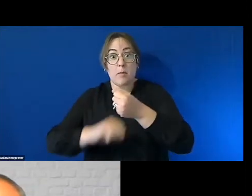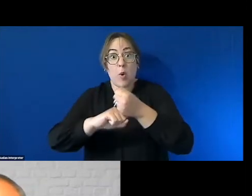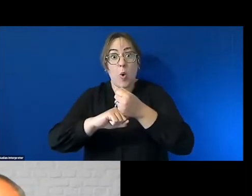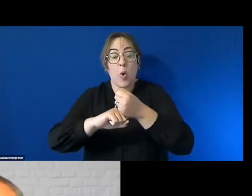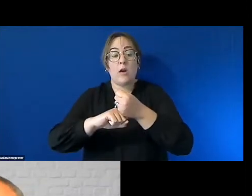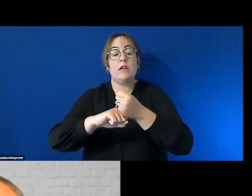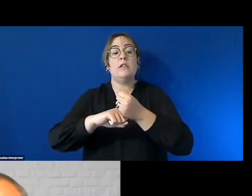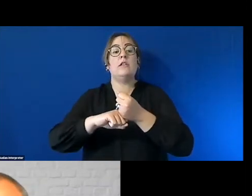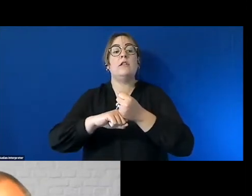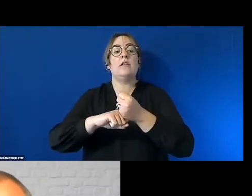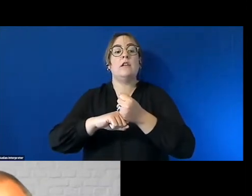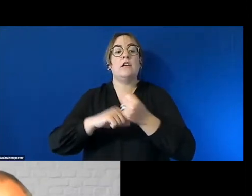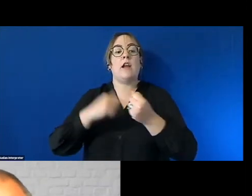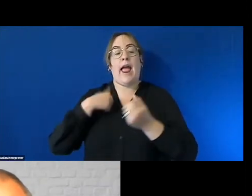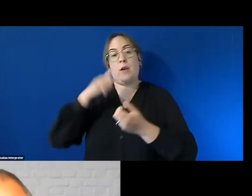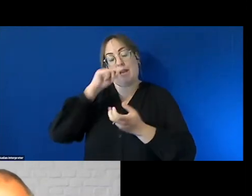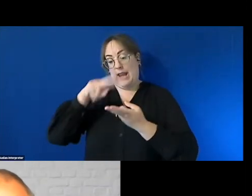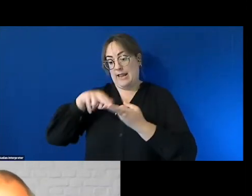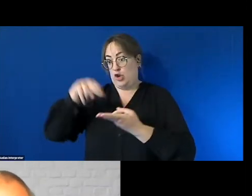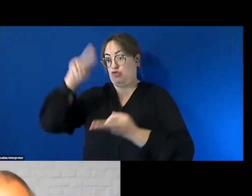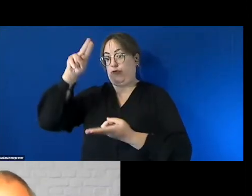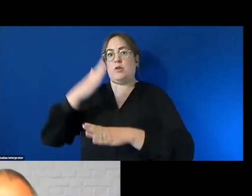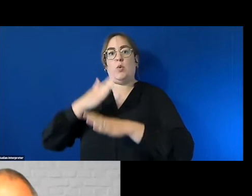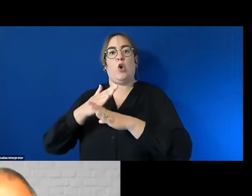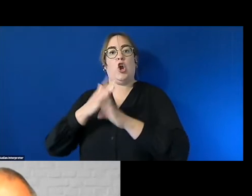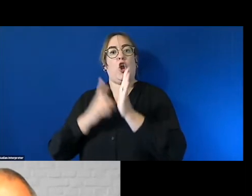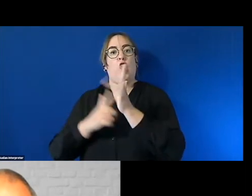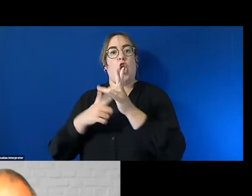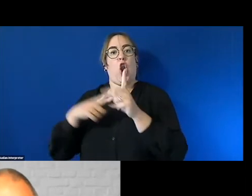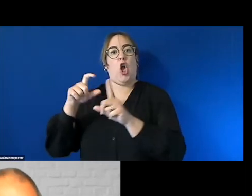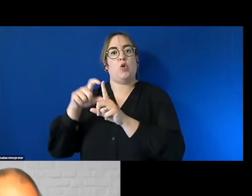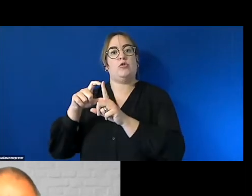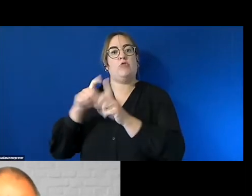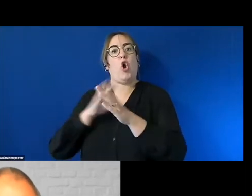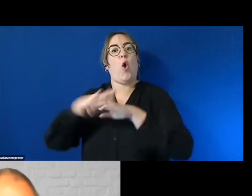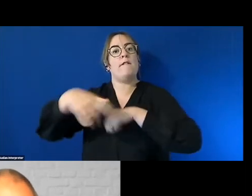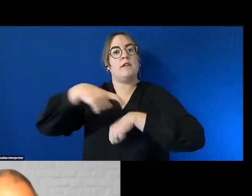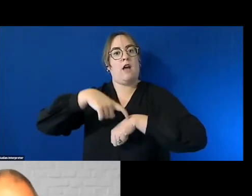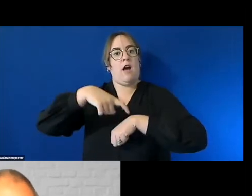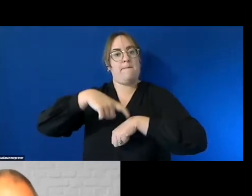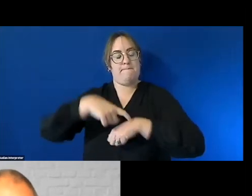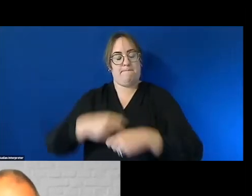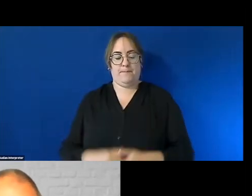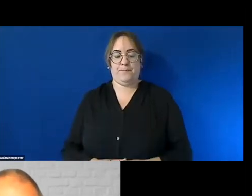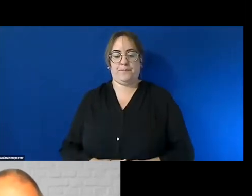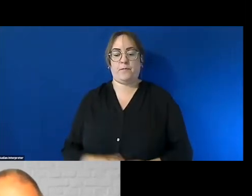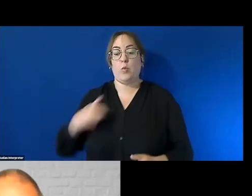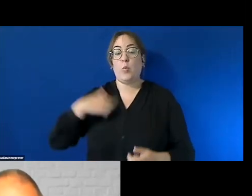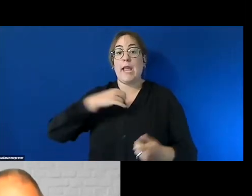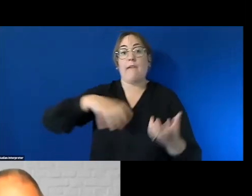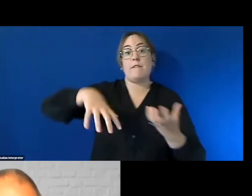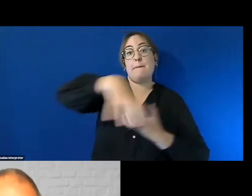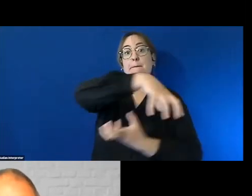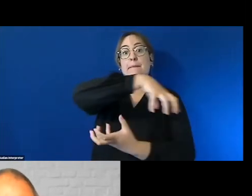gradually gradually increasing their workloads plain force currently has a has a blended workforce uh